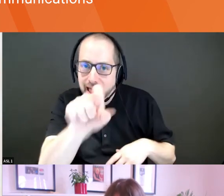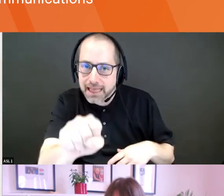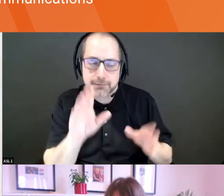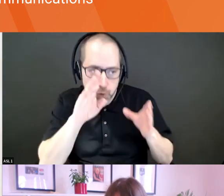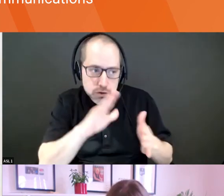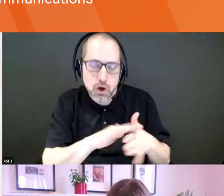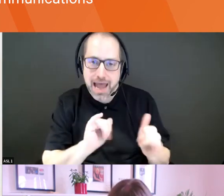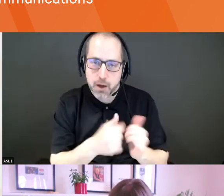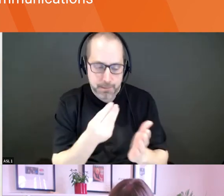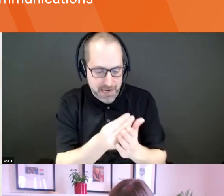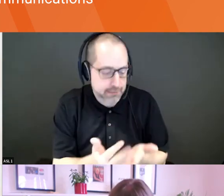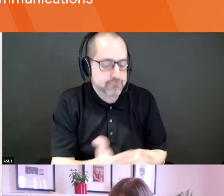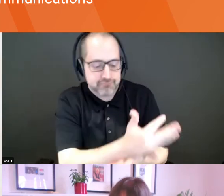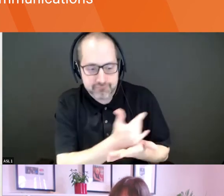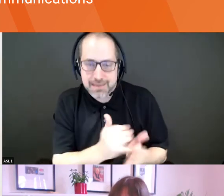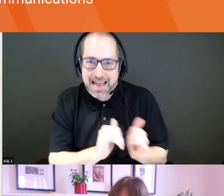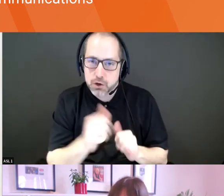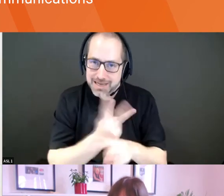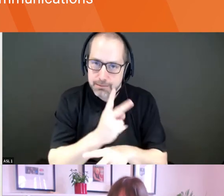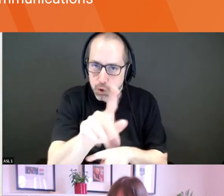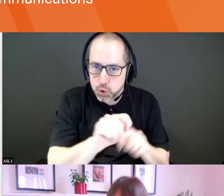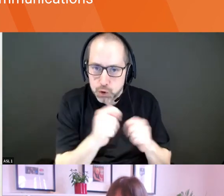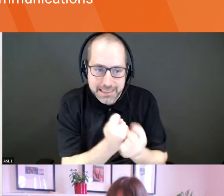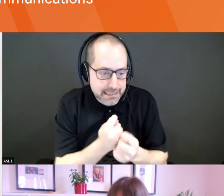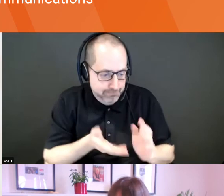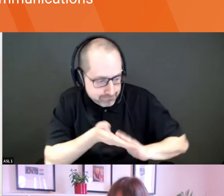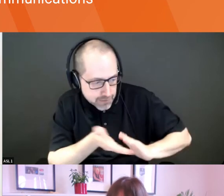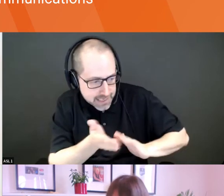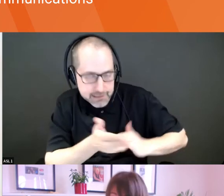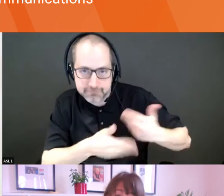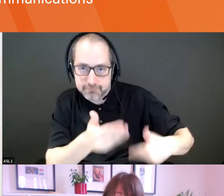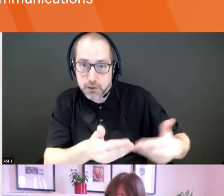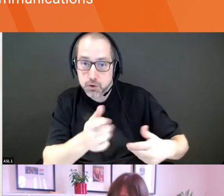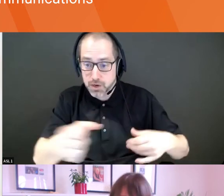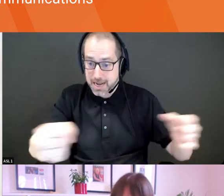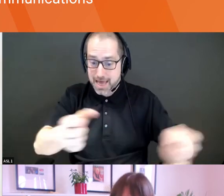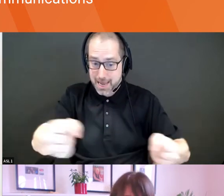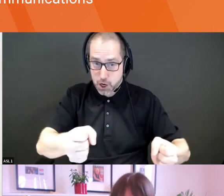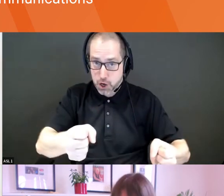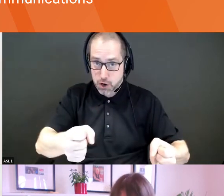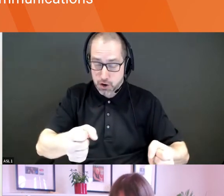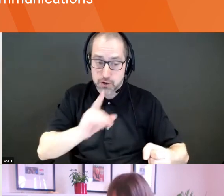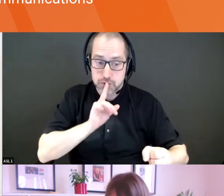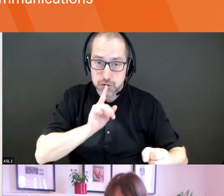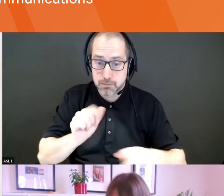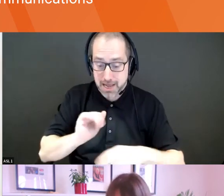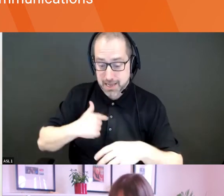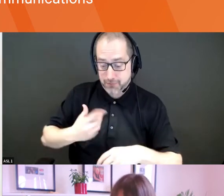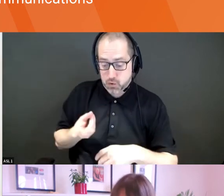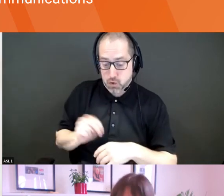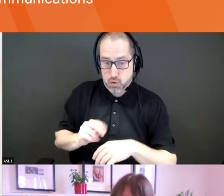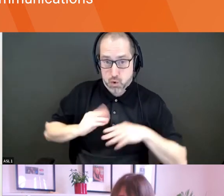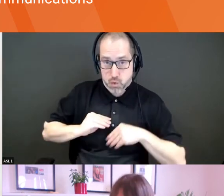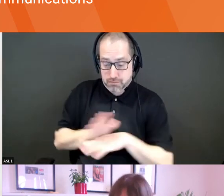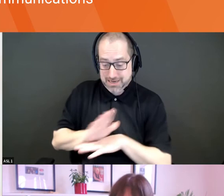to grow your company, how you're going to keep your team in place. Uh, cause you know, you can hire, but trust me, as a business owner, you're always